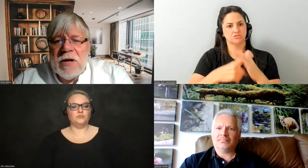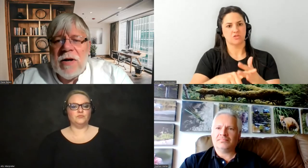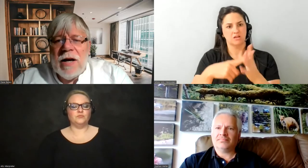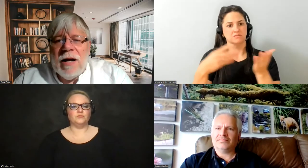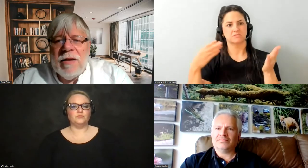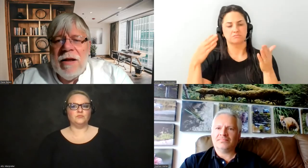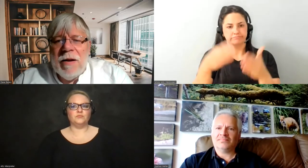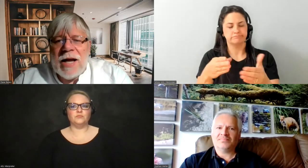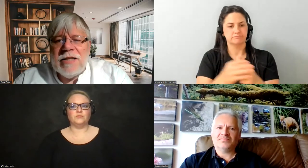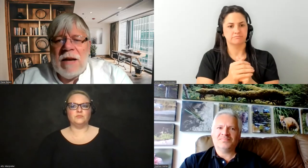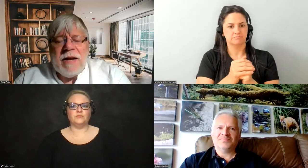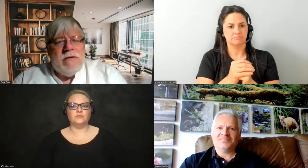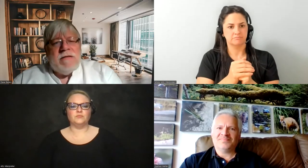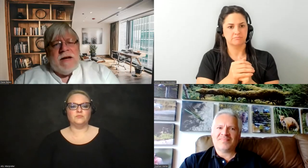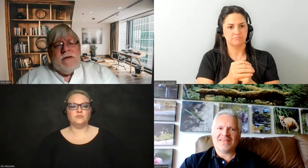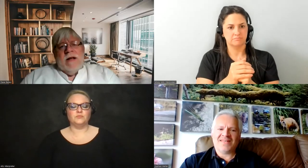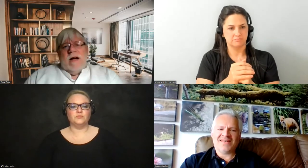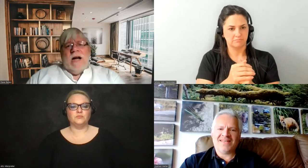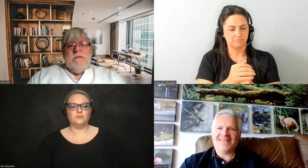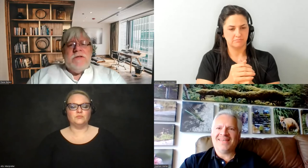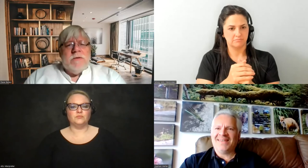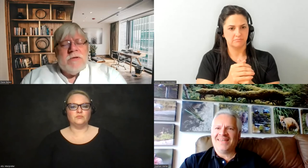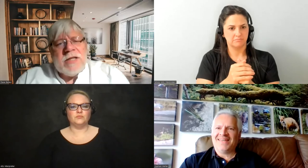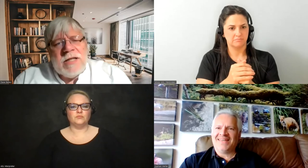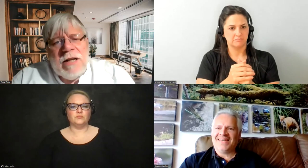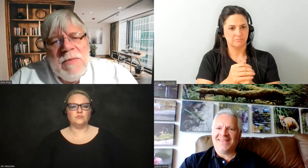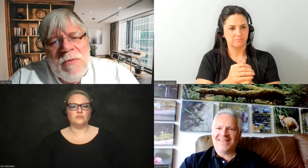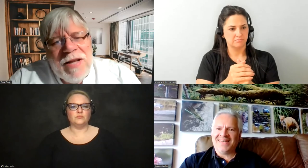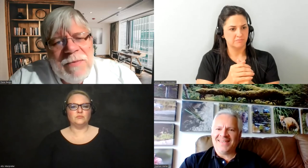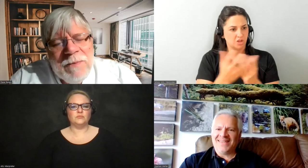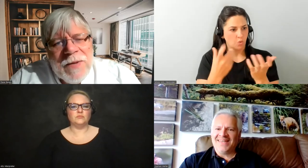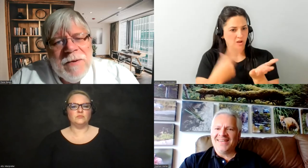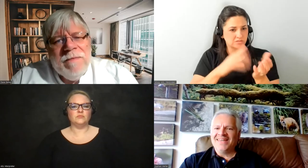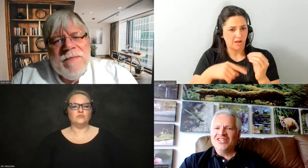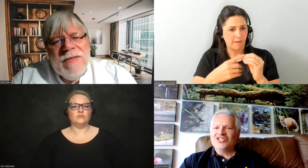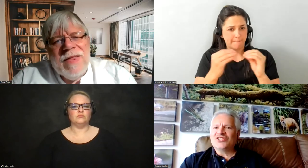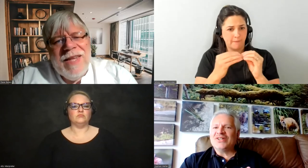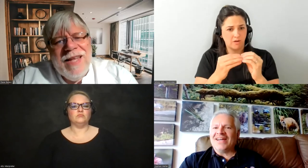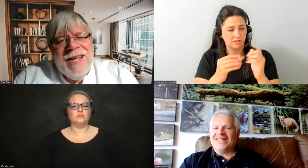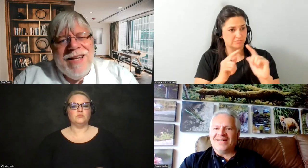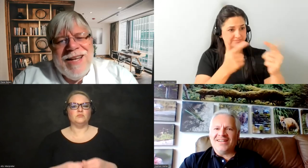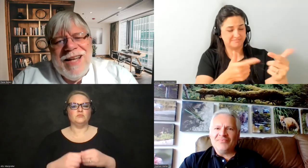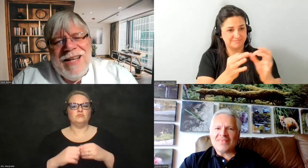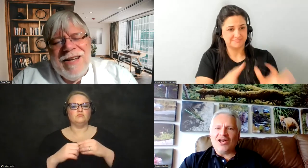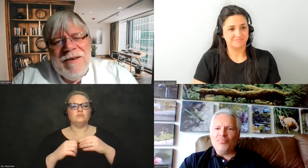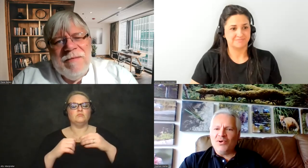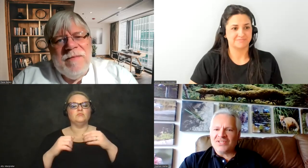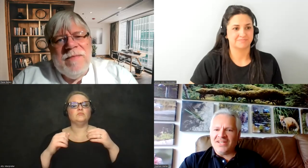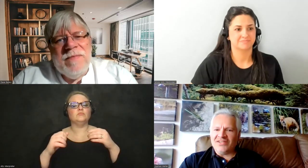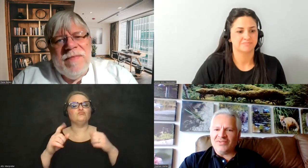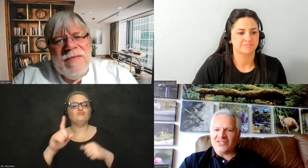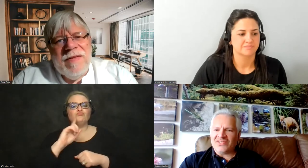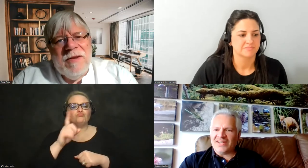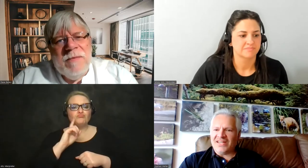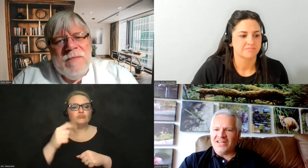keenan you're just putting one a case study about inclusive here and would you just tell us a little bit more about that one sure and uh i'll